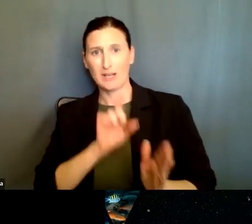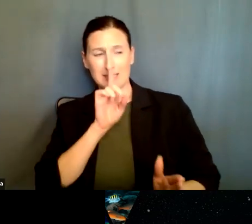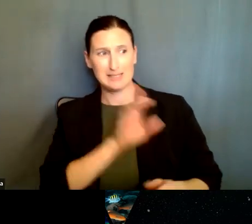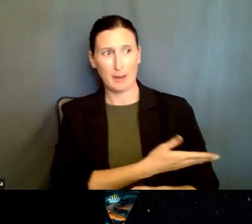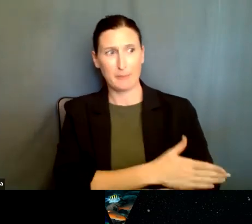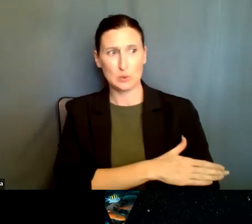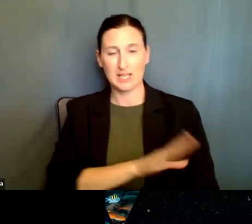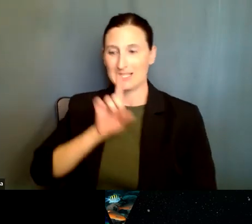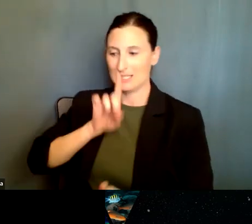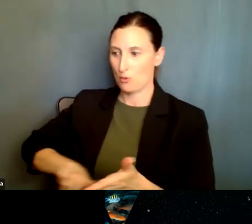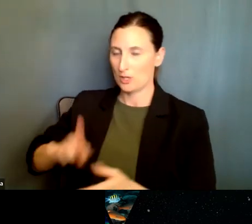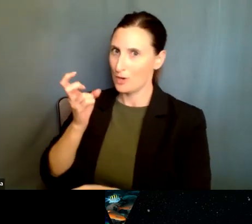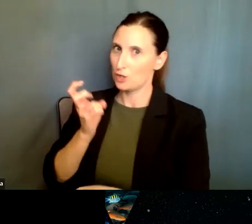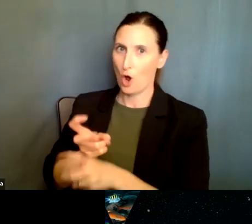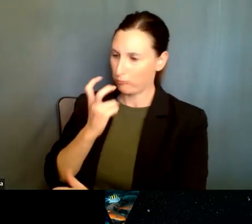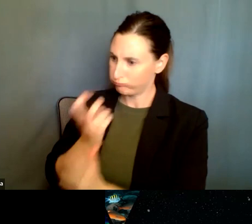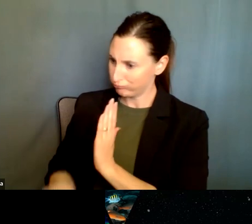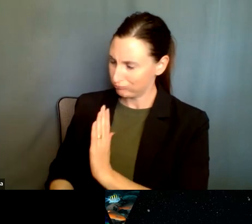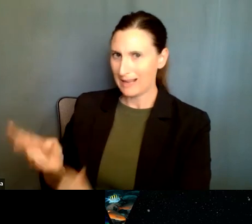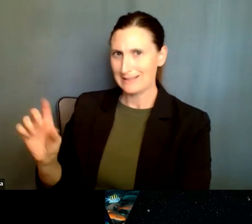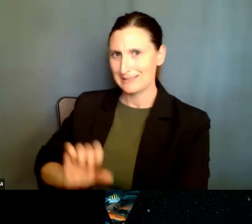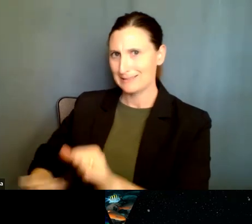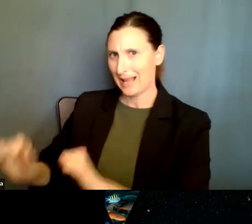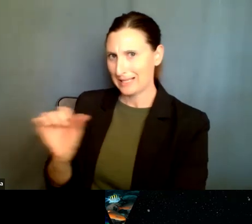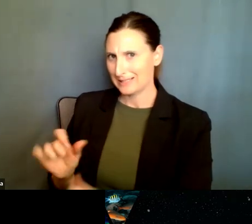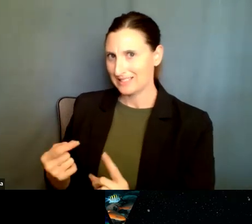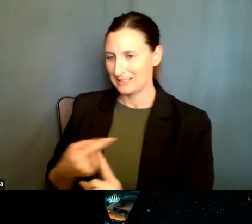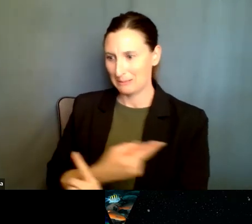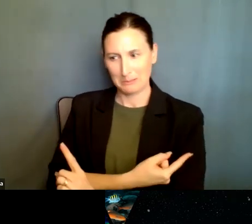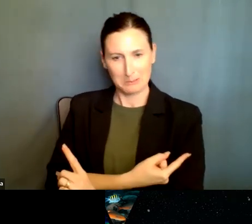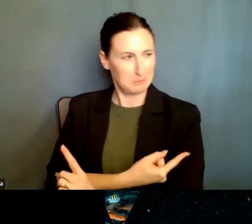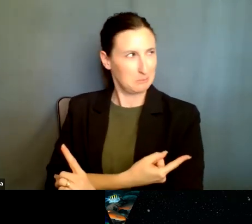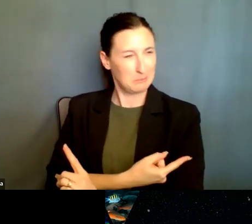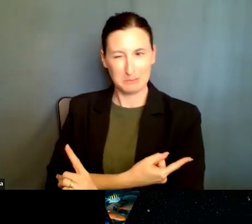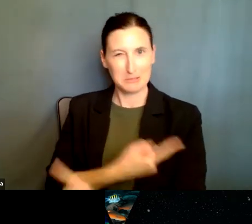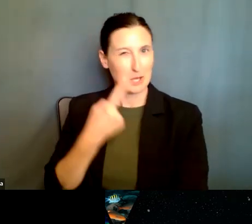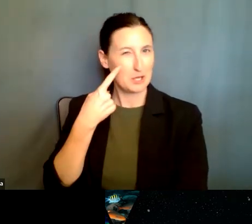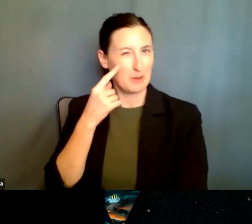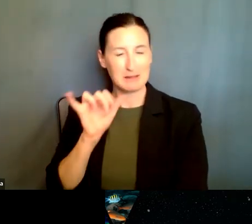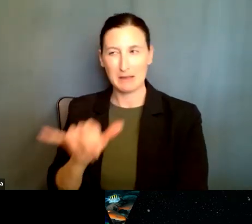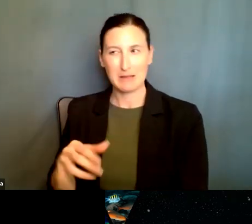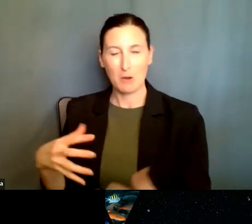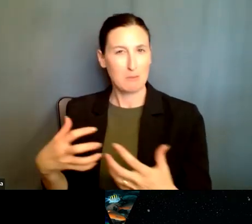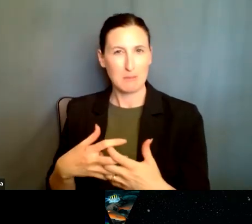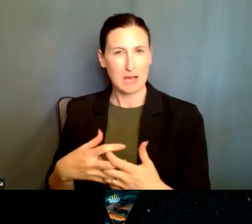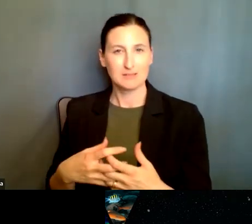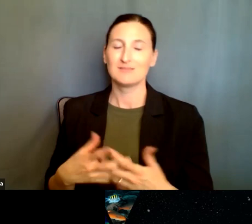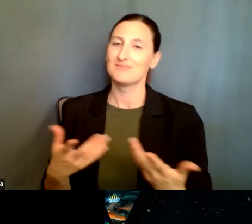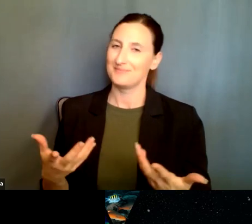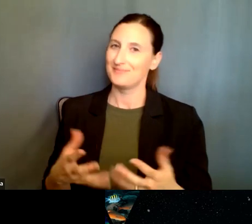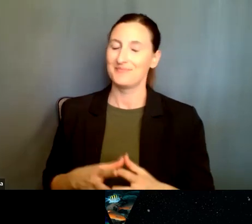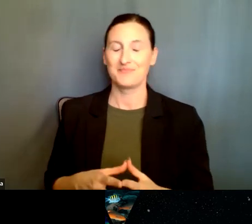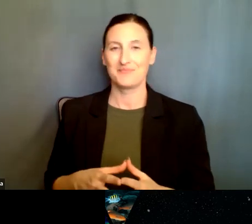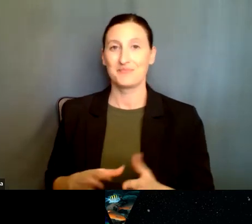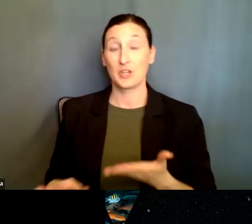science, hardcore science, you know, um, you know, and you would think that, that, that was necessary. So the, the